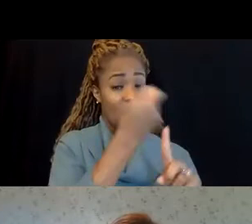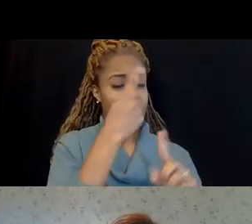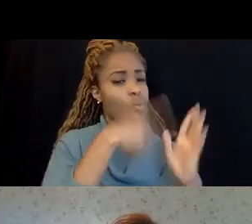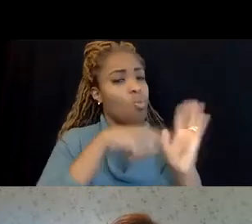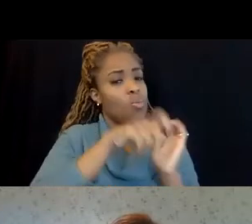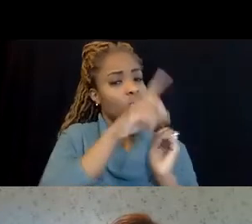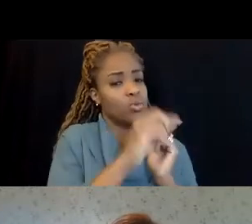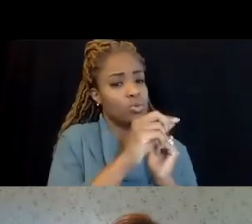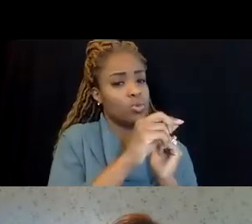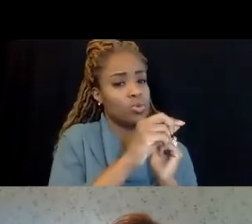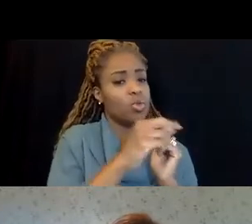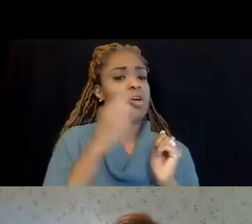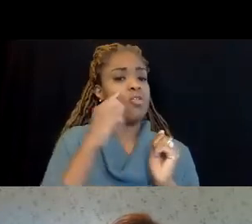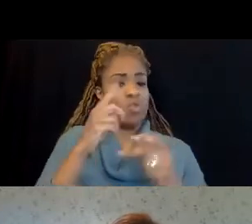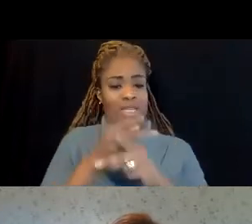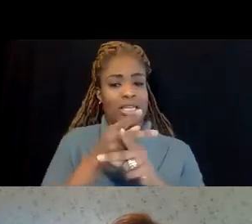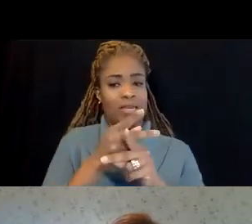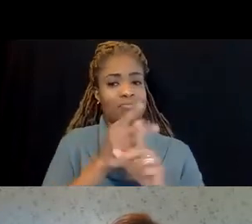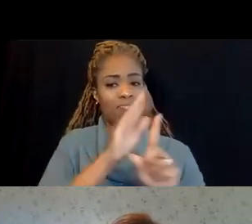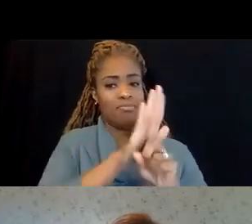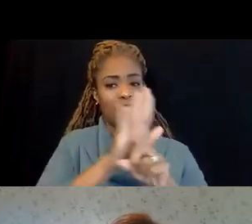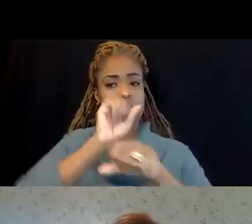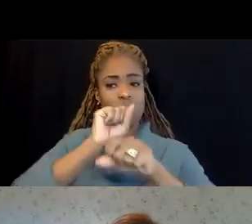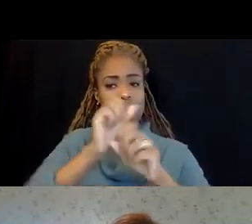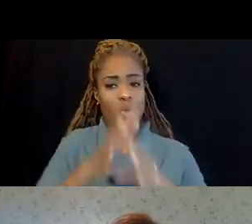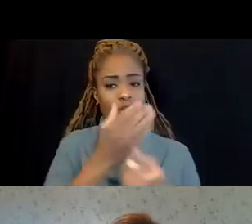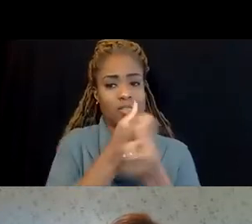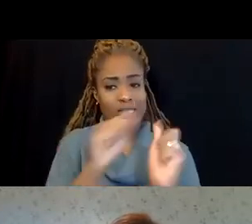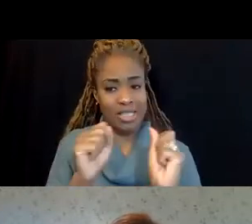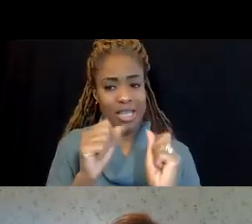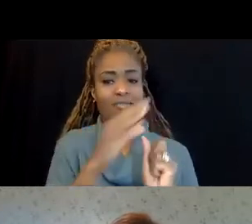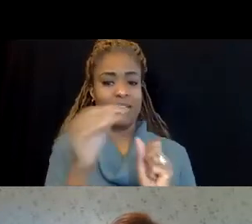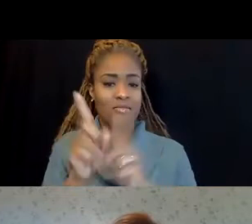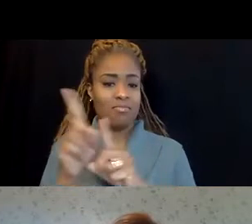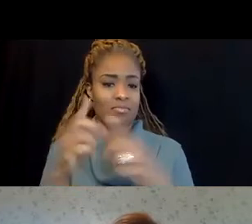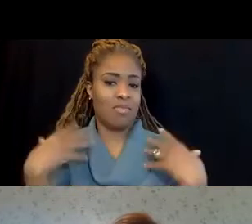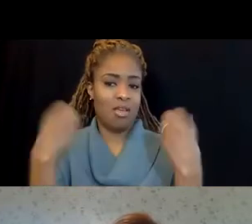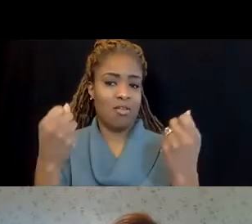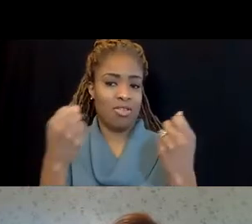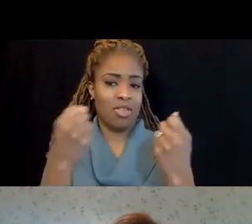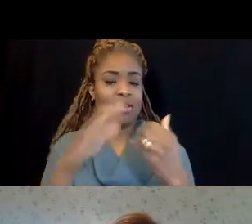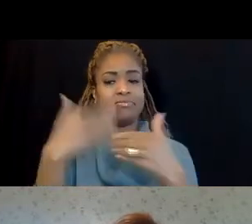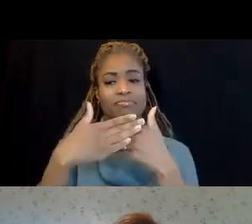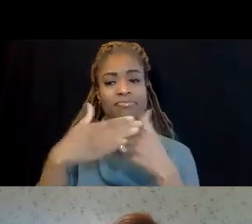supposed to do to keep their workers safe and healthy. Next slide.